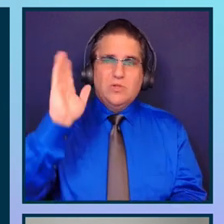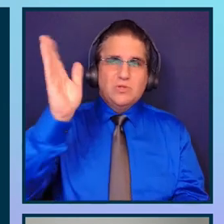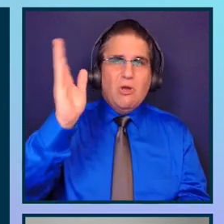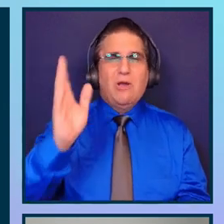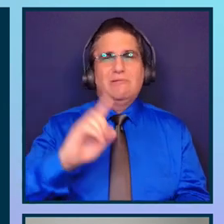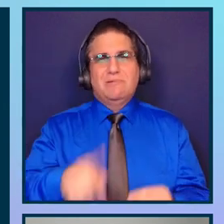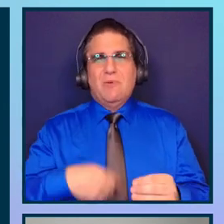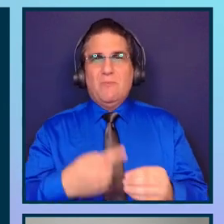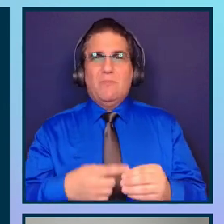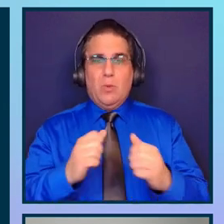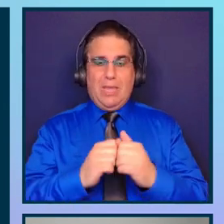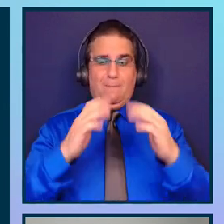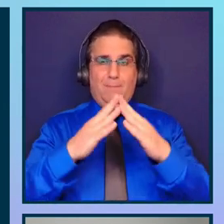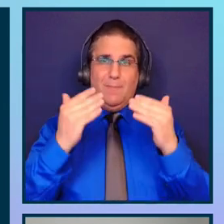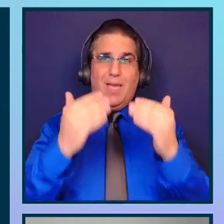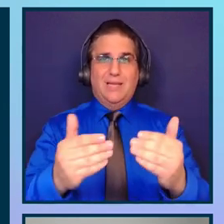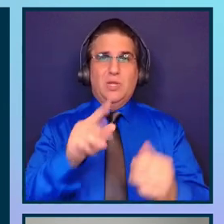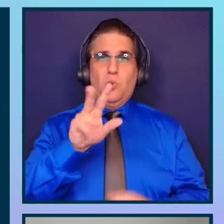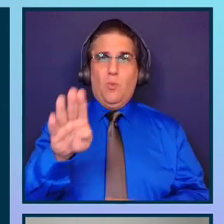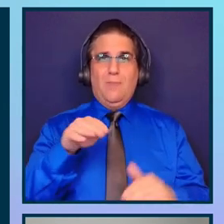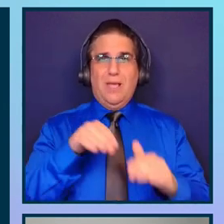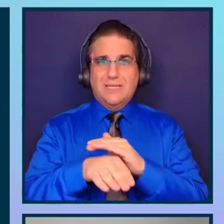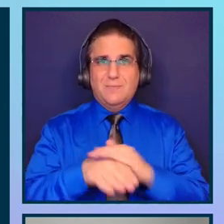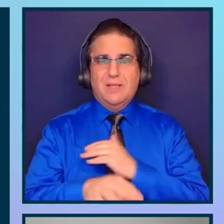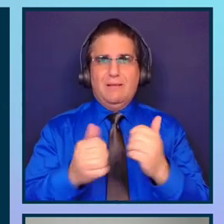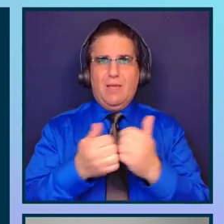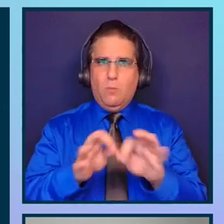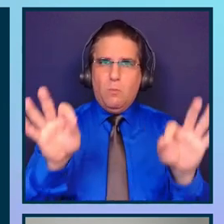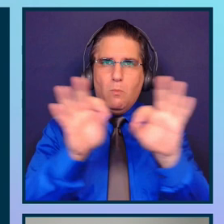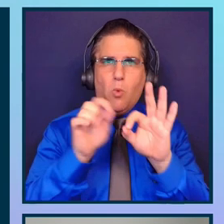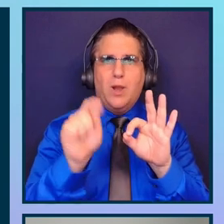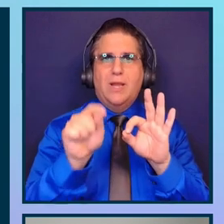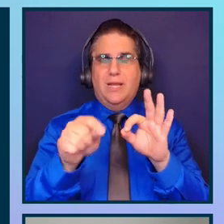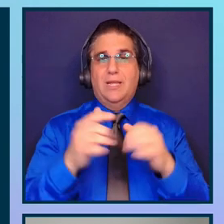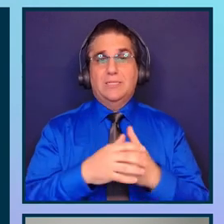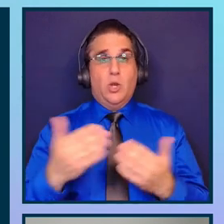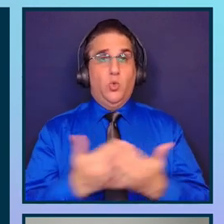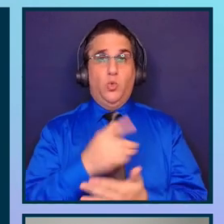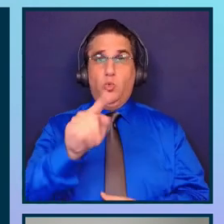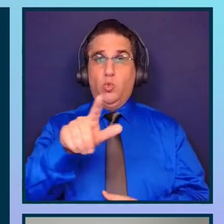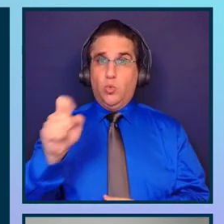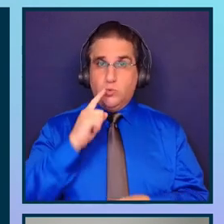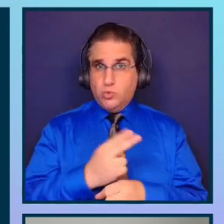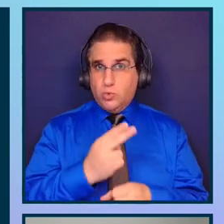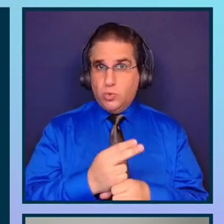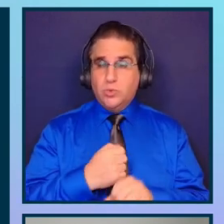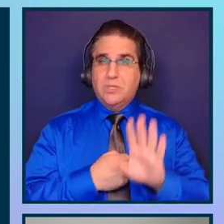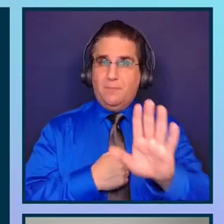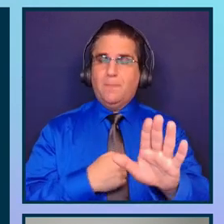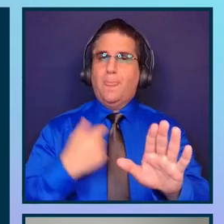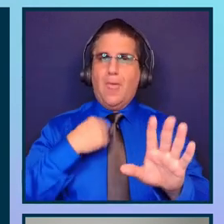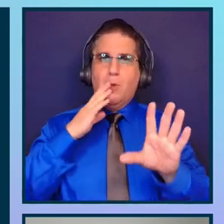implementing web accessibility, the importance of accessibility, and of course new tools that you can use. But I'm going to